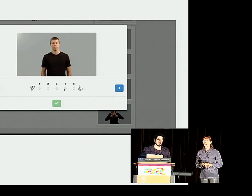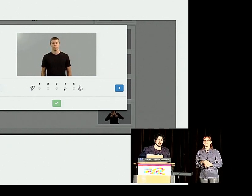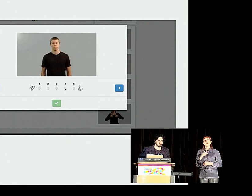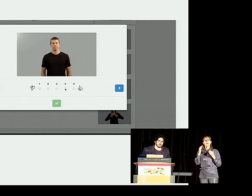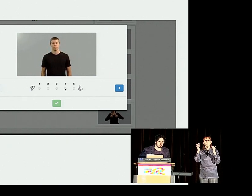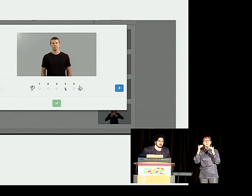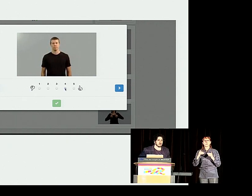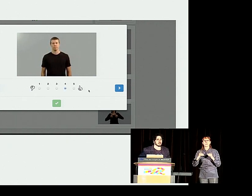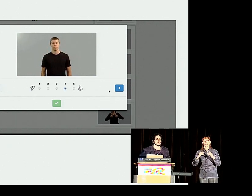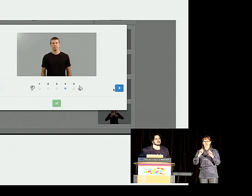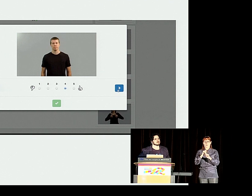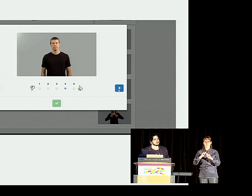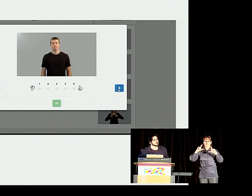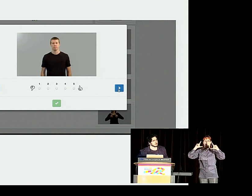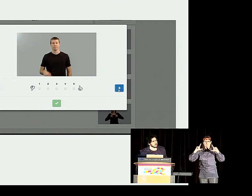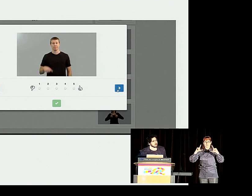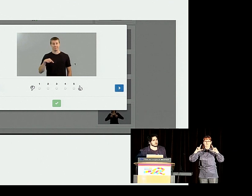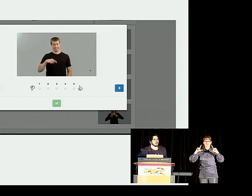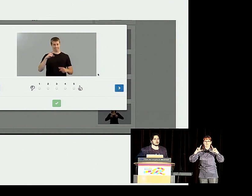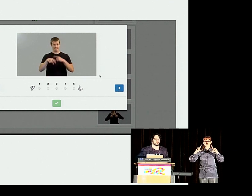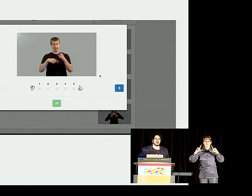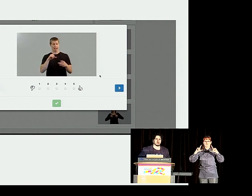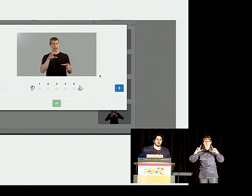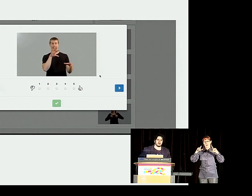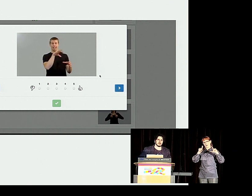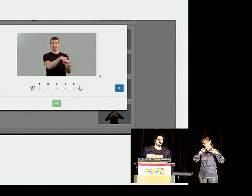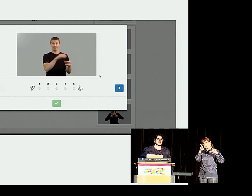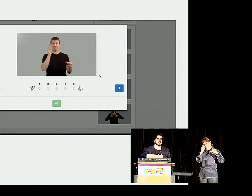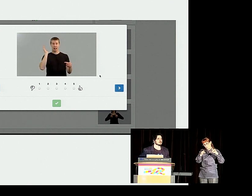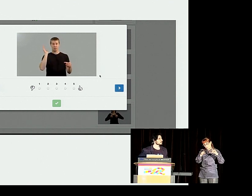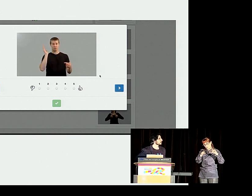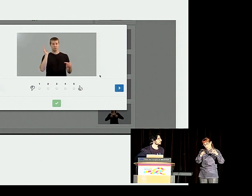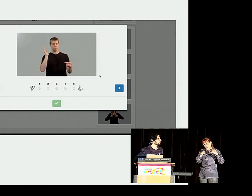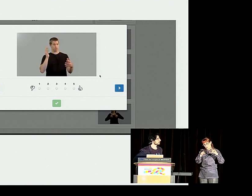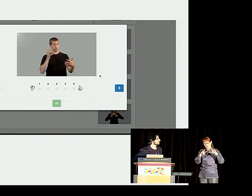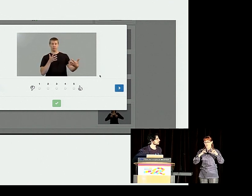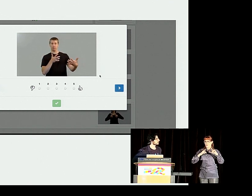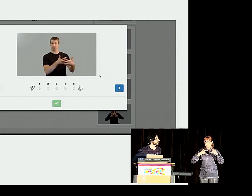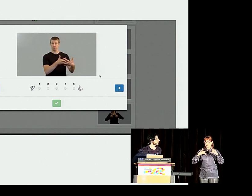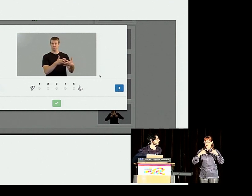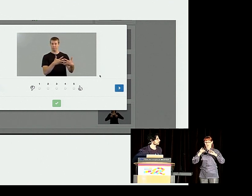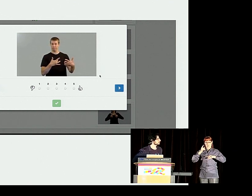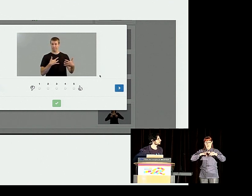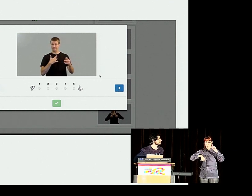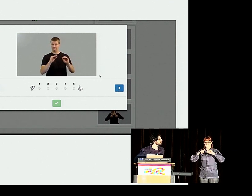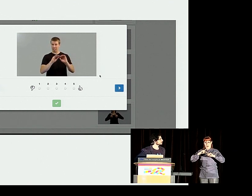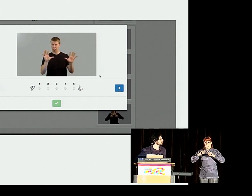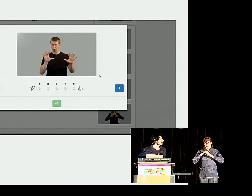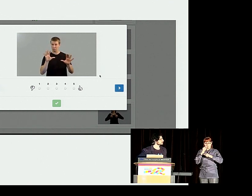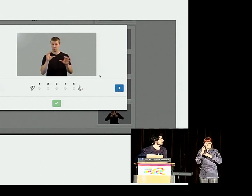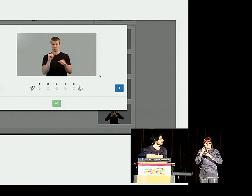this is a good sign. This is using contact. We approve of this. Everything is hunky-dory.